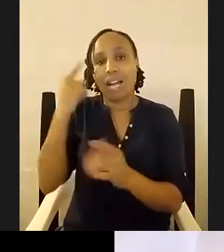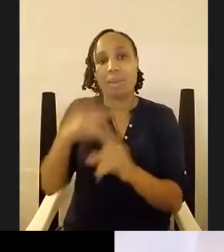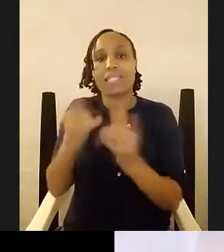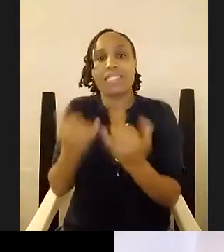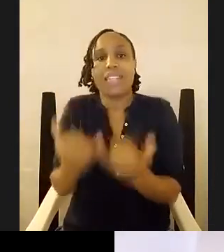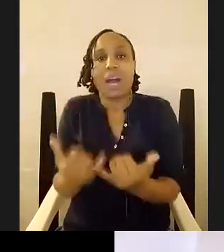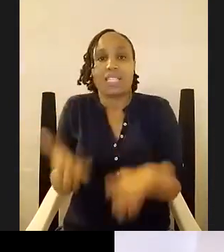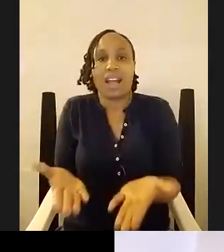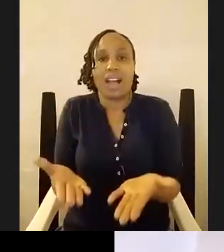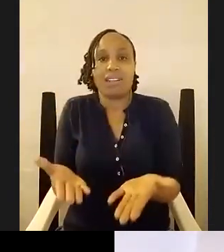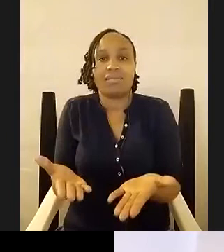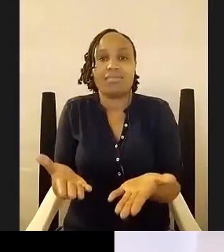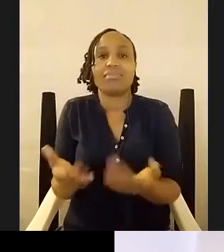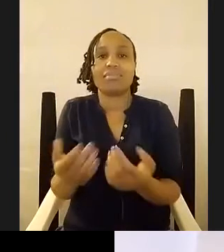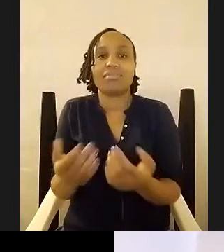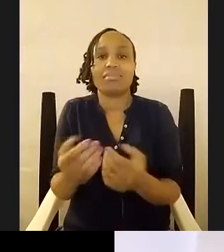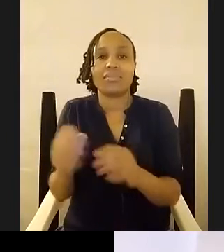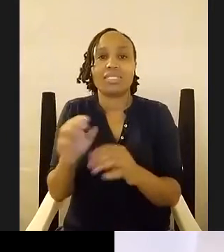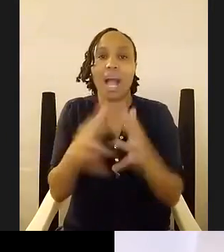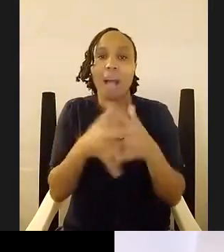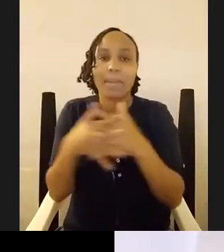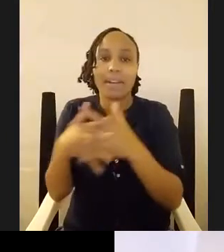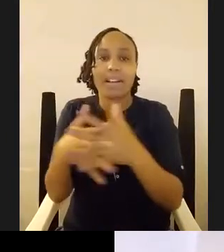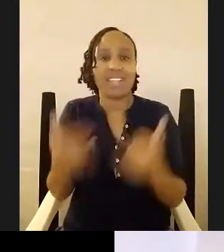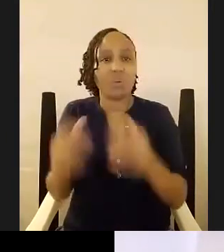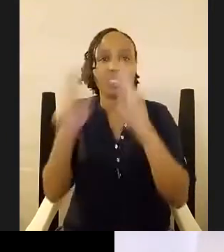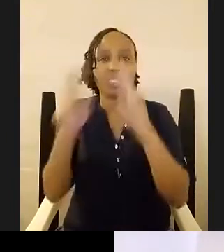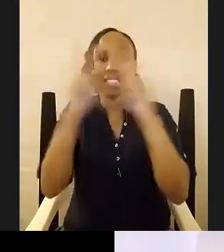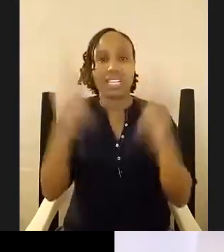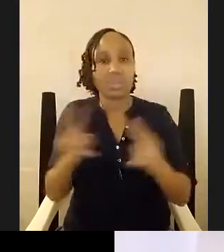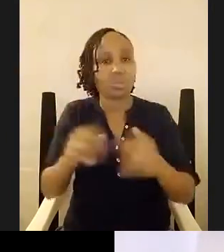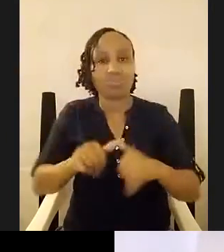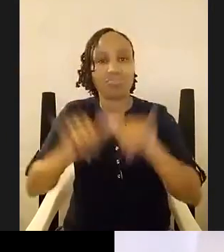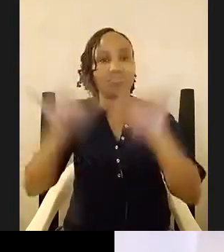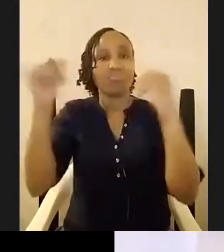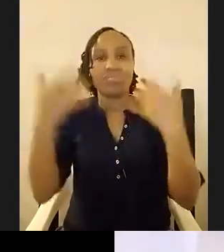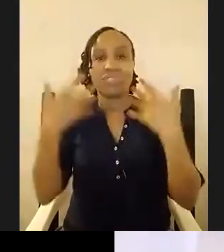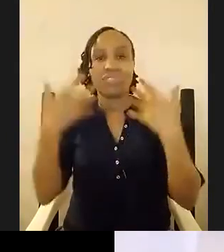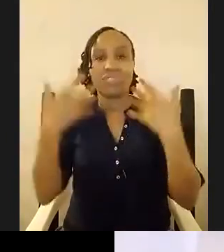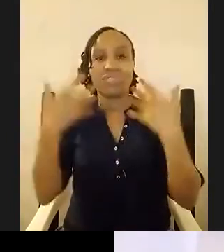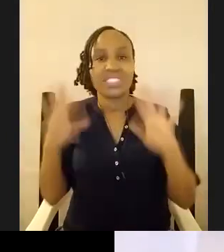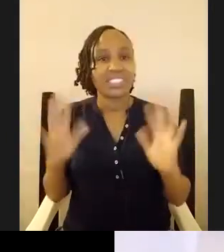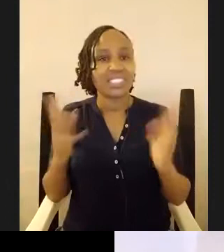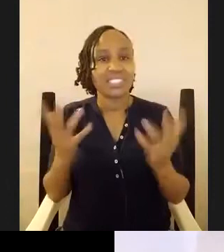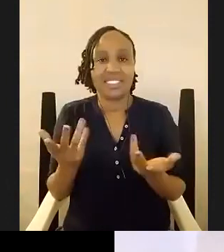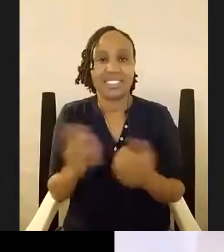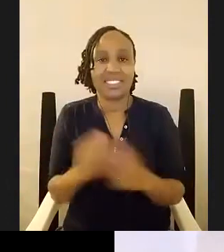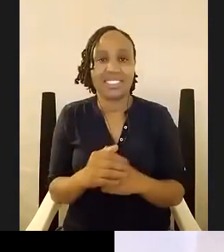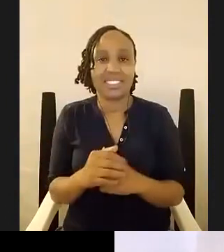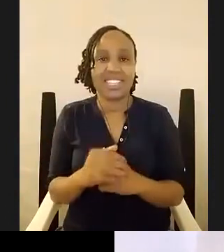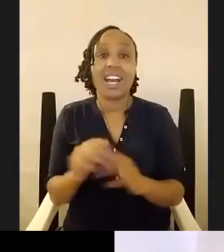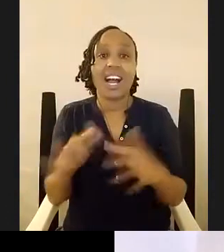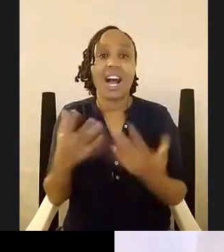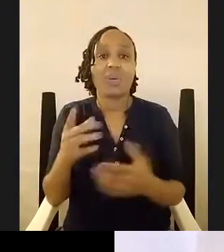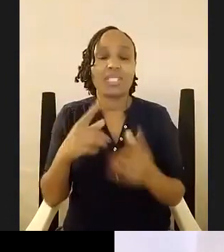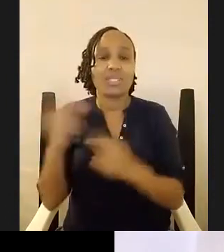american you know man's international now firm so how does it feel to have it uh yeah the